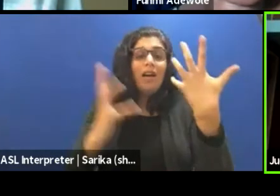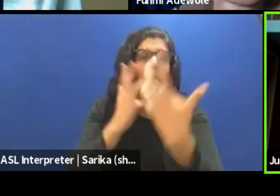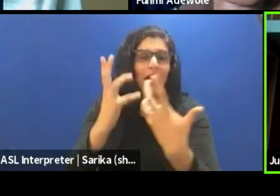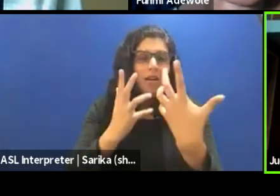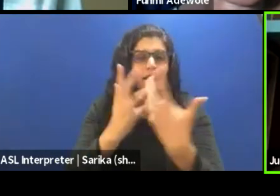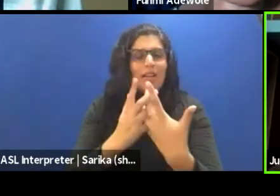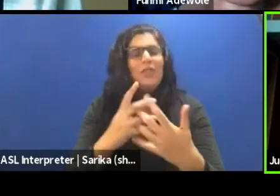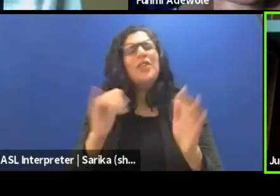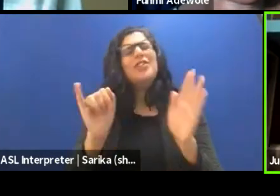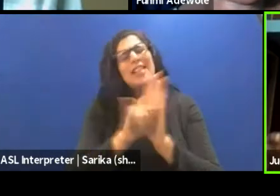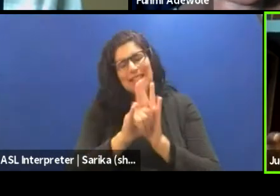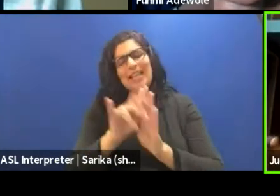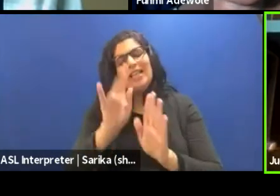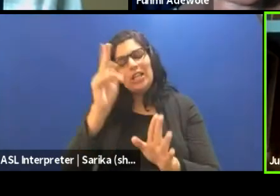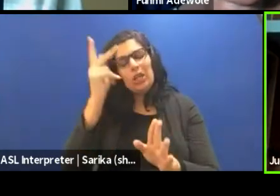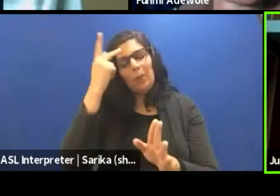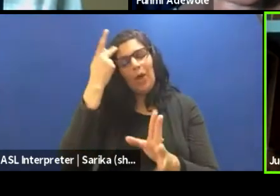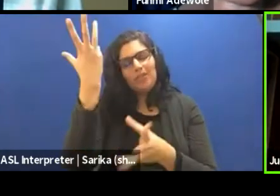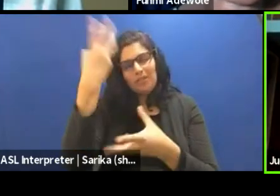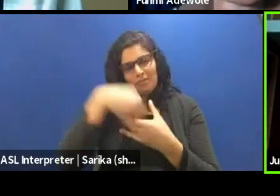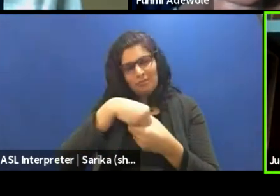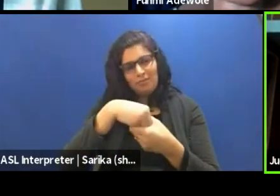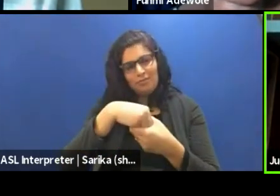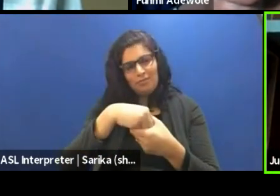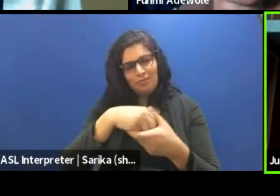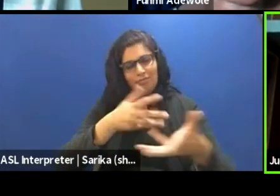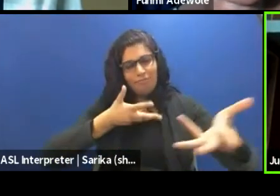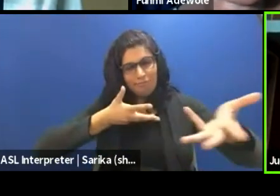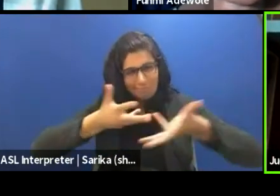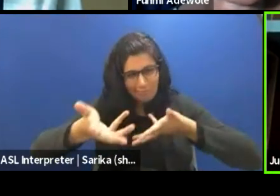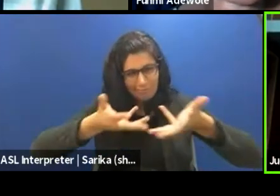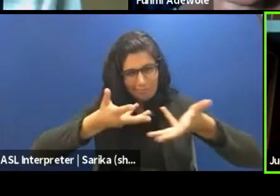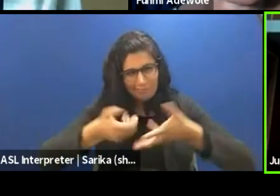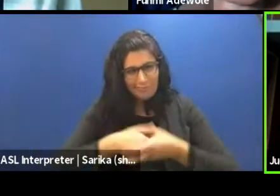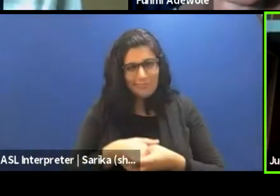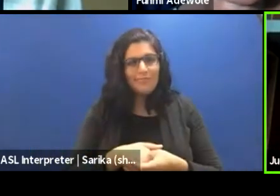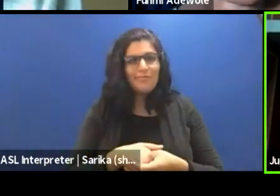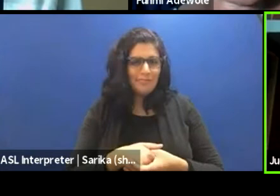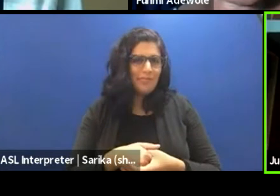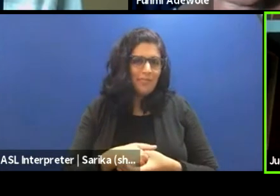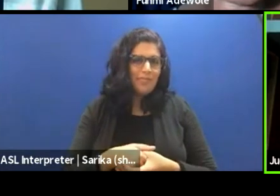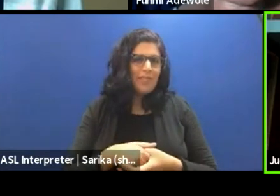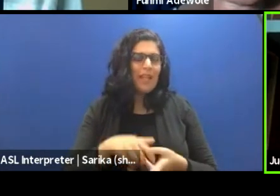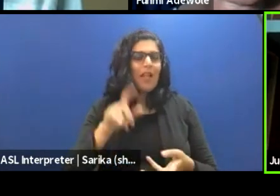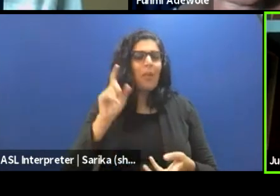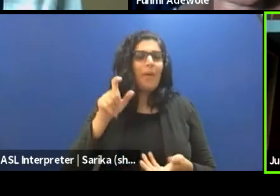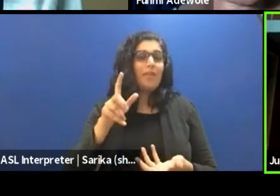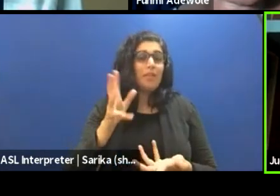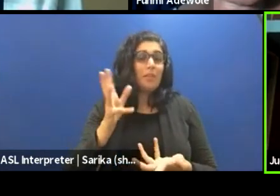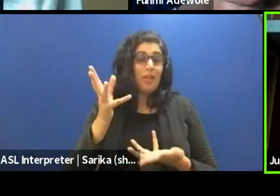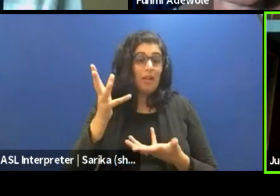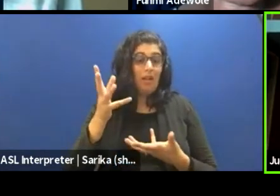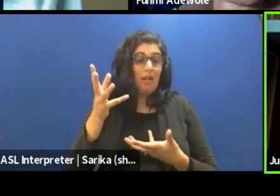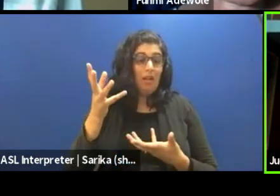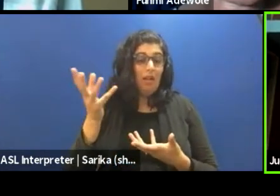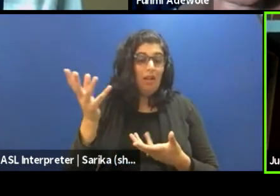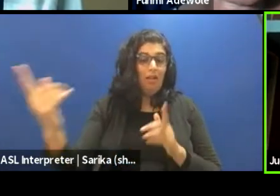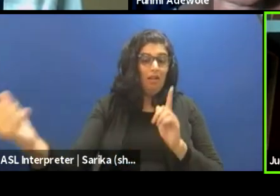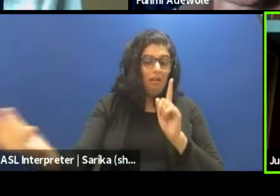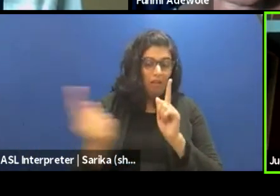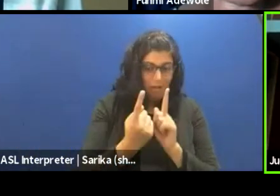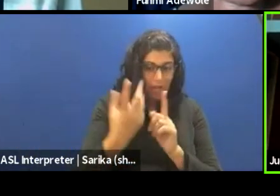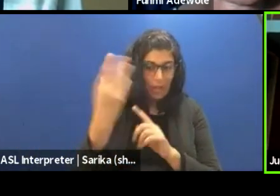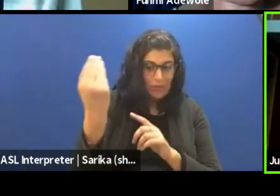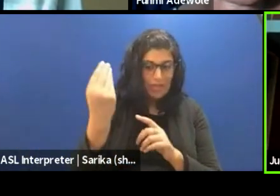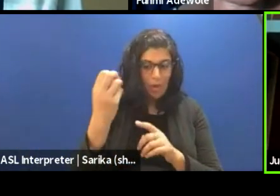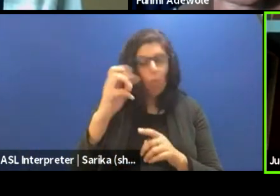identity politics that also plays into the whole mix. And that has to come either externally or from the